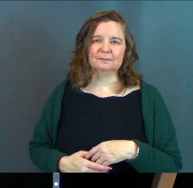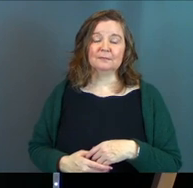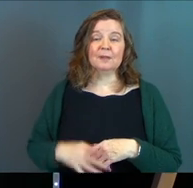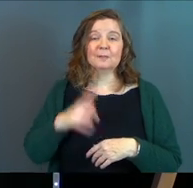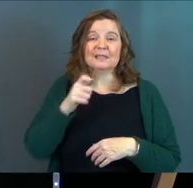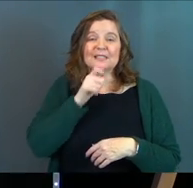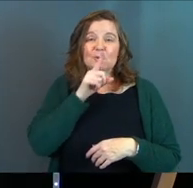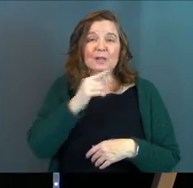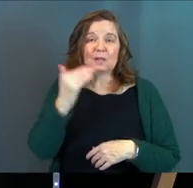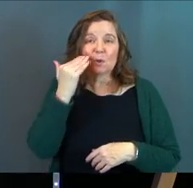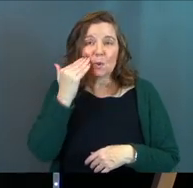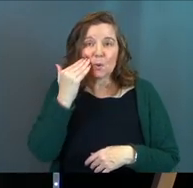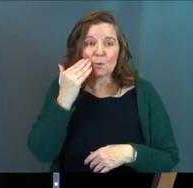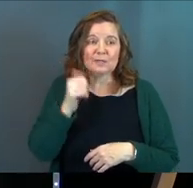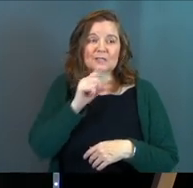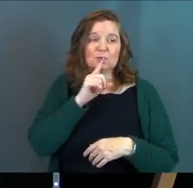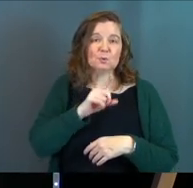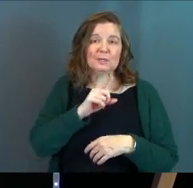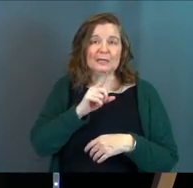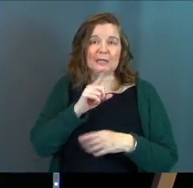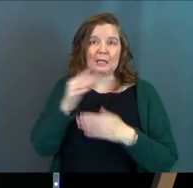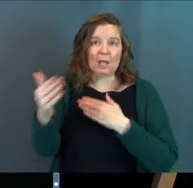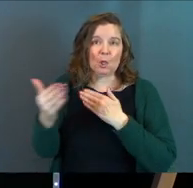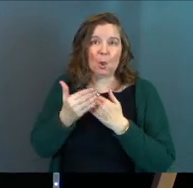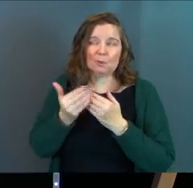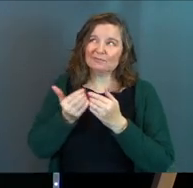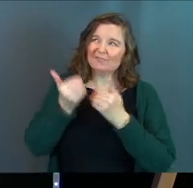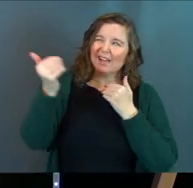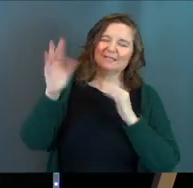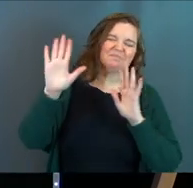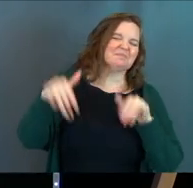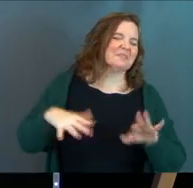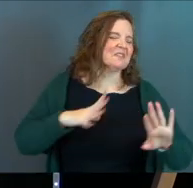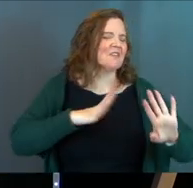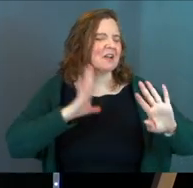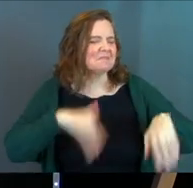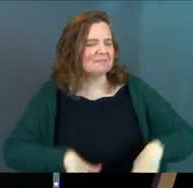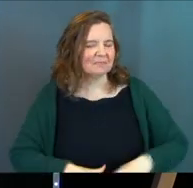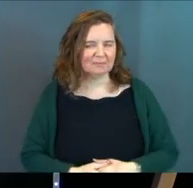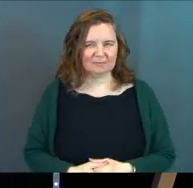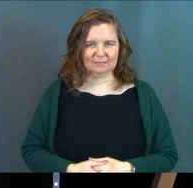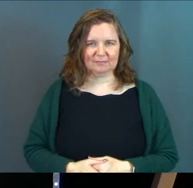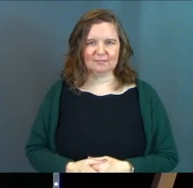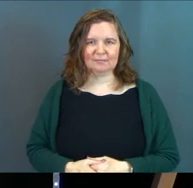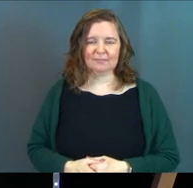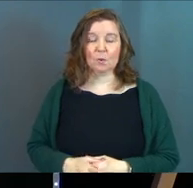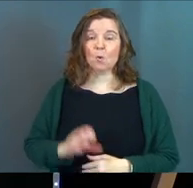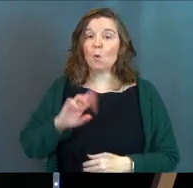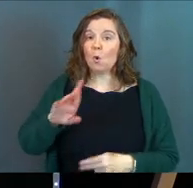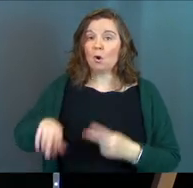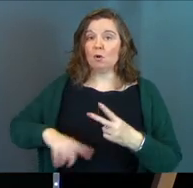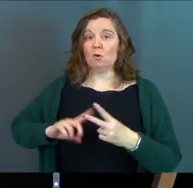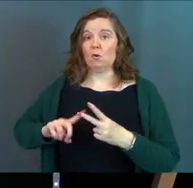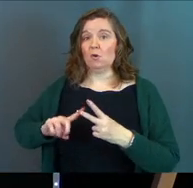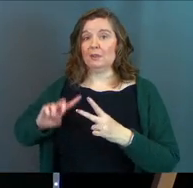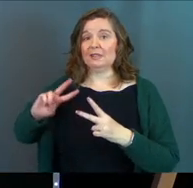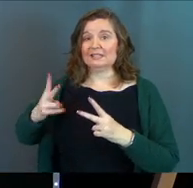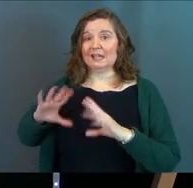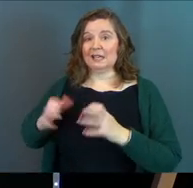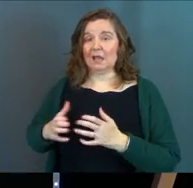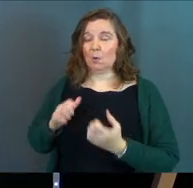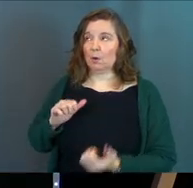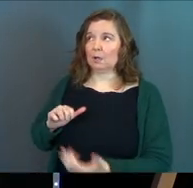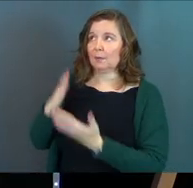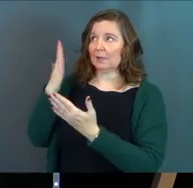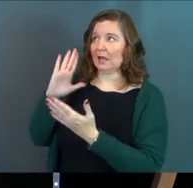Right? Because he doesn't really know and he doesn't really get close. He's just, ah, it's fine. So bumbling grandpa. Or we'll come